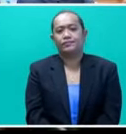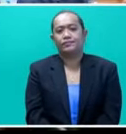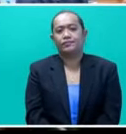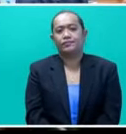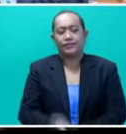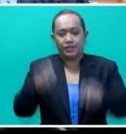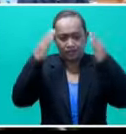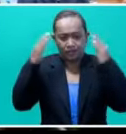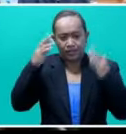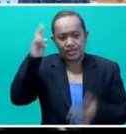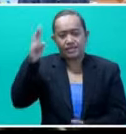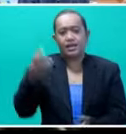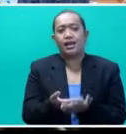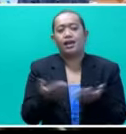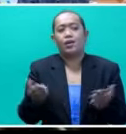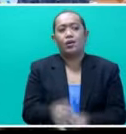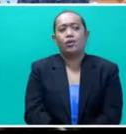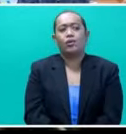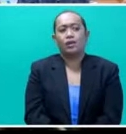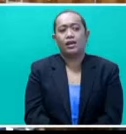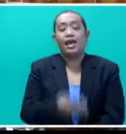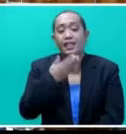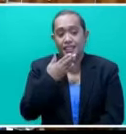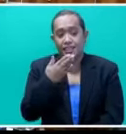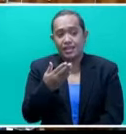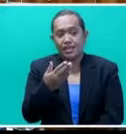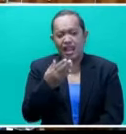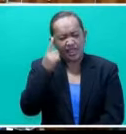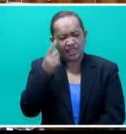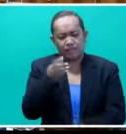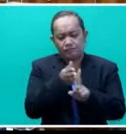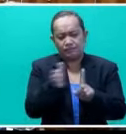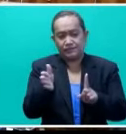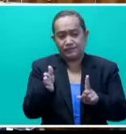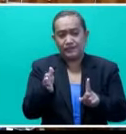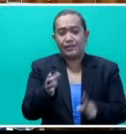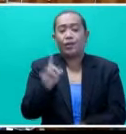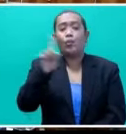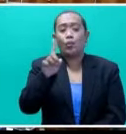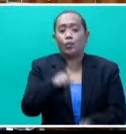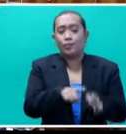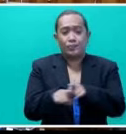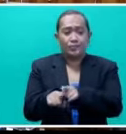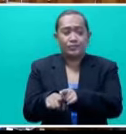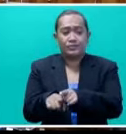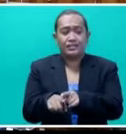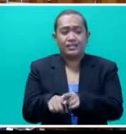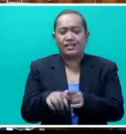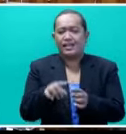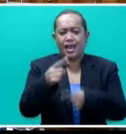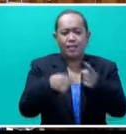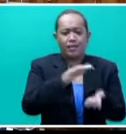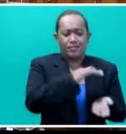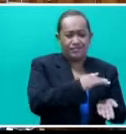Mr. Speaker, I think the Honorable Kepa missed the point. The whole idea, as I mentioned, is not only about distributing the